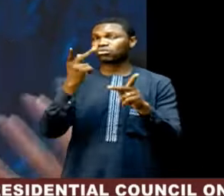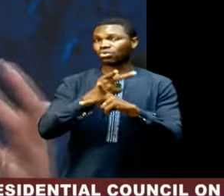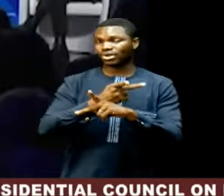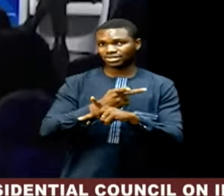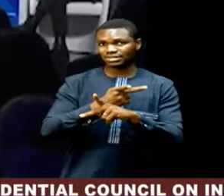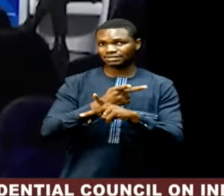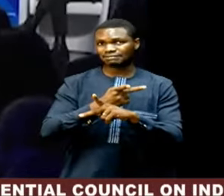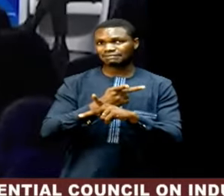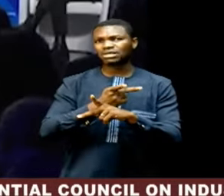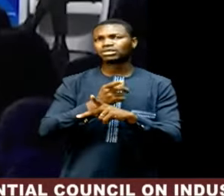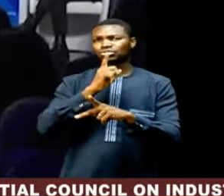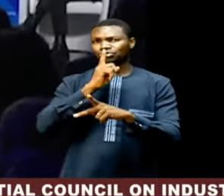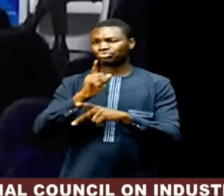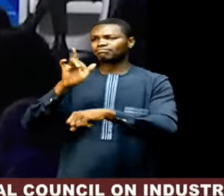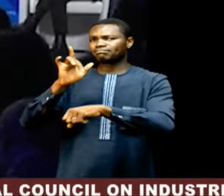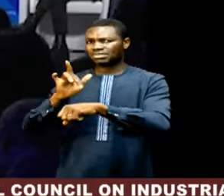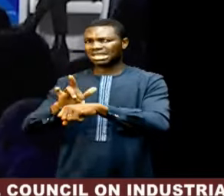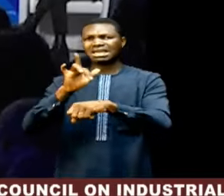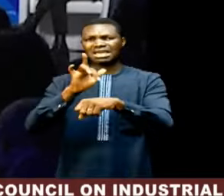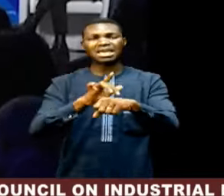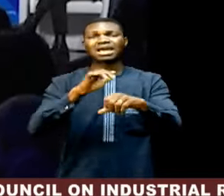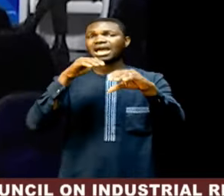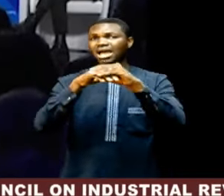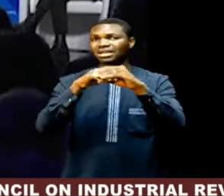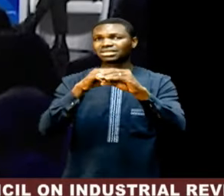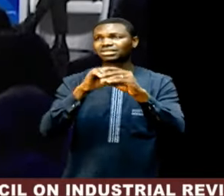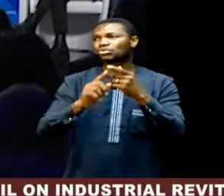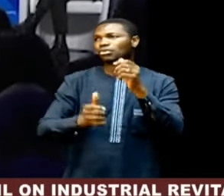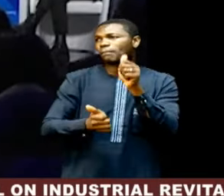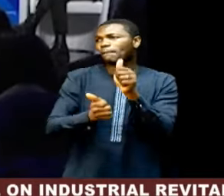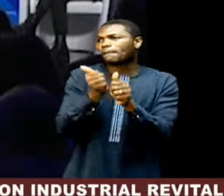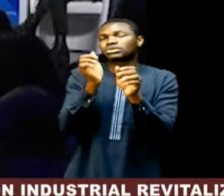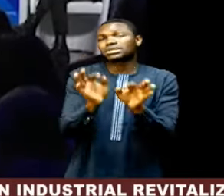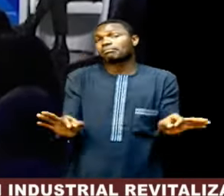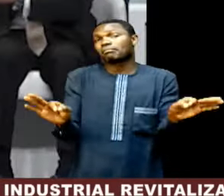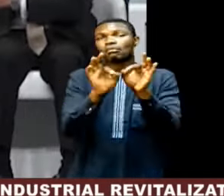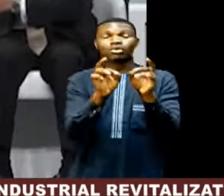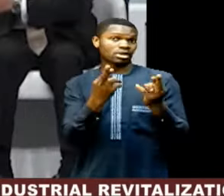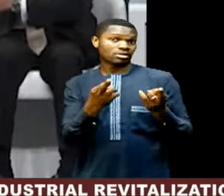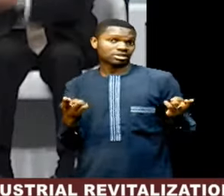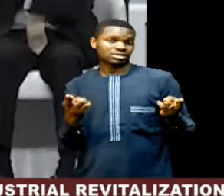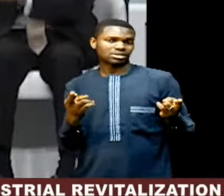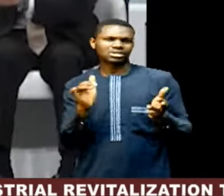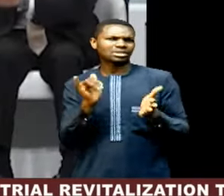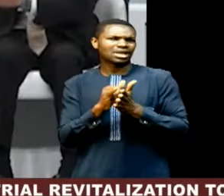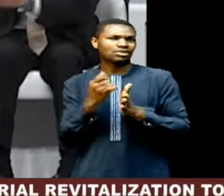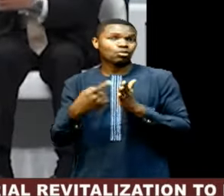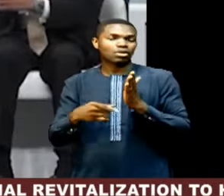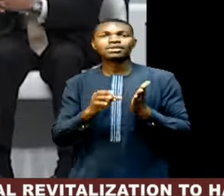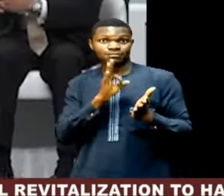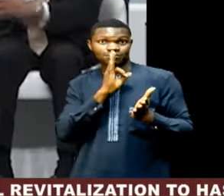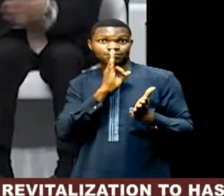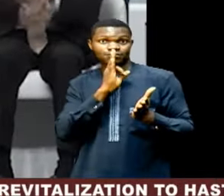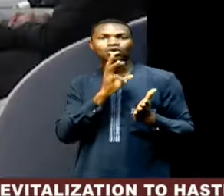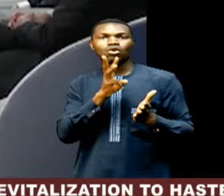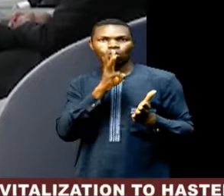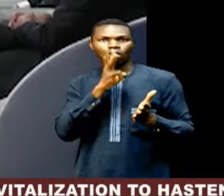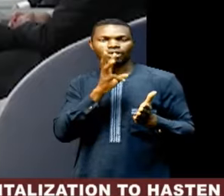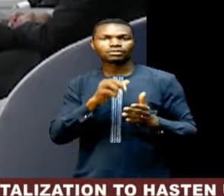having an impact on access to the most vital of human resources, that is food and water.